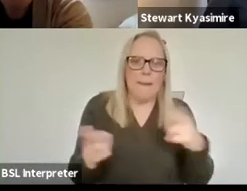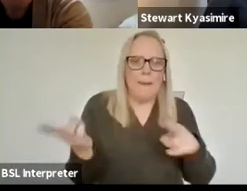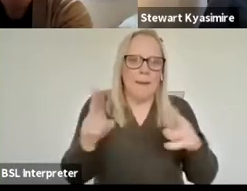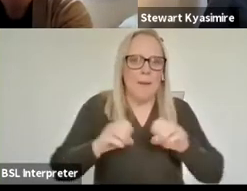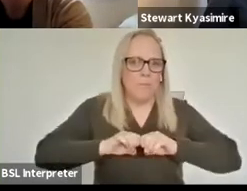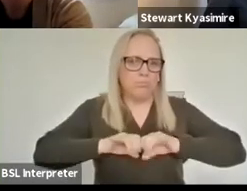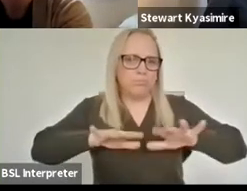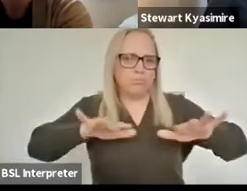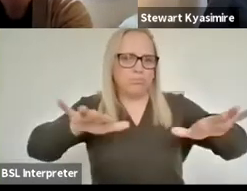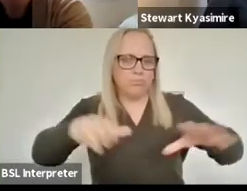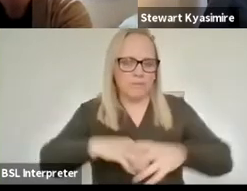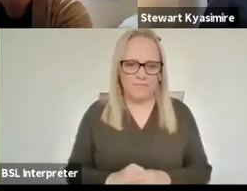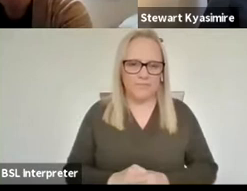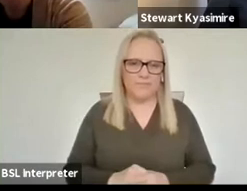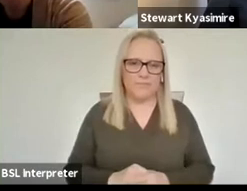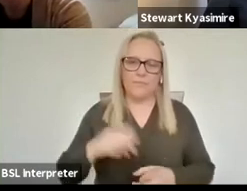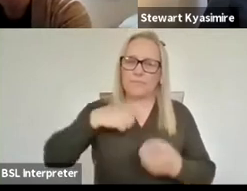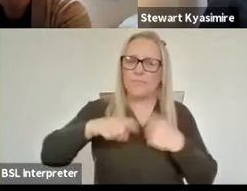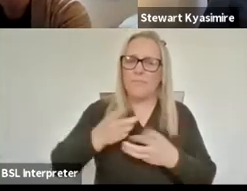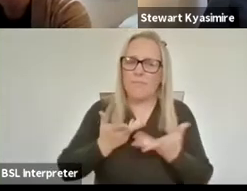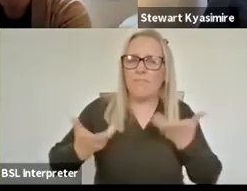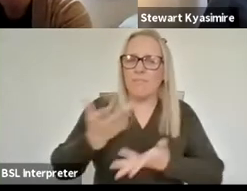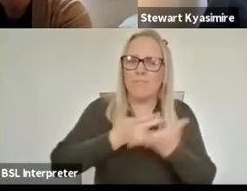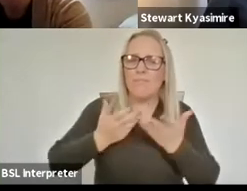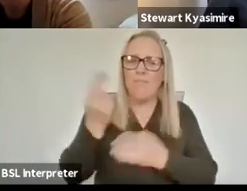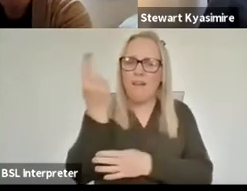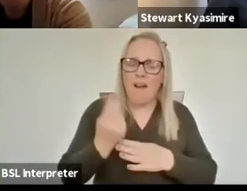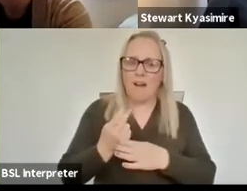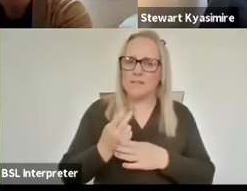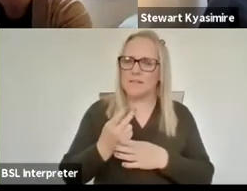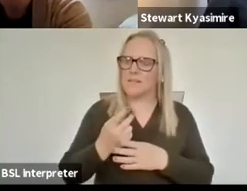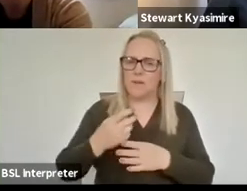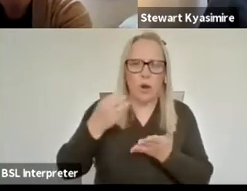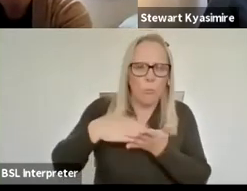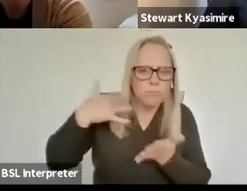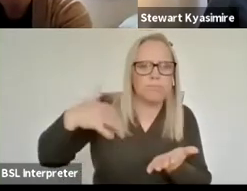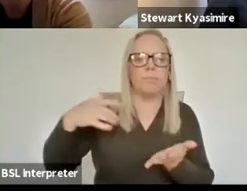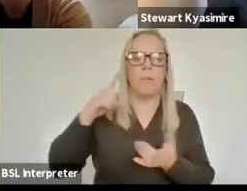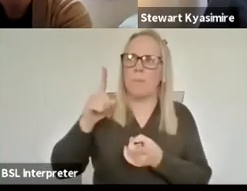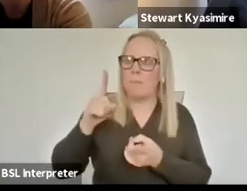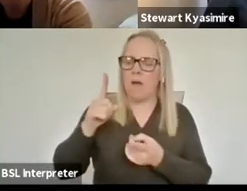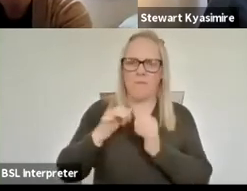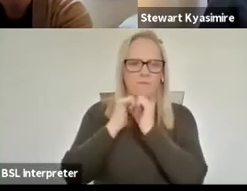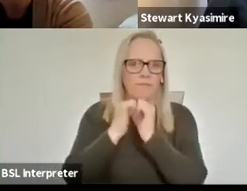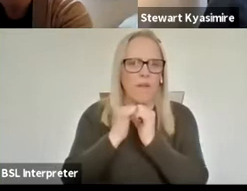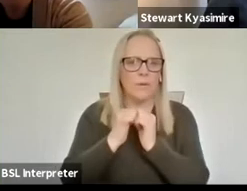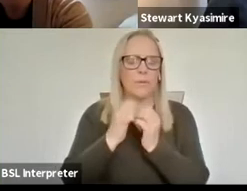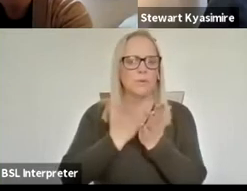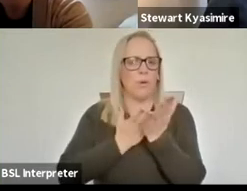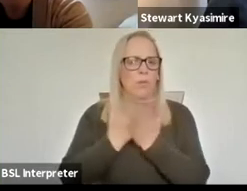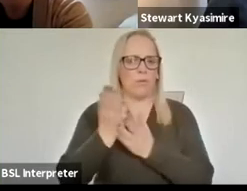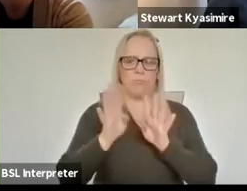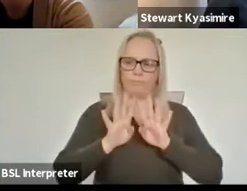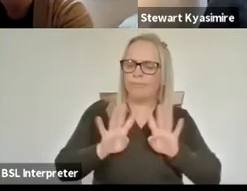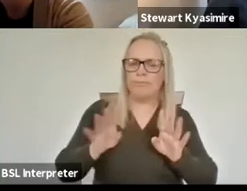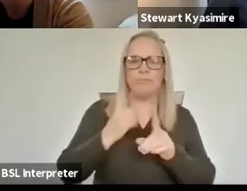talk a lot about the costs of the arts but we don't always talk about their value. Through Edinburgh Culture Conversations we're going to talk about cultural value,